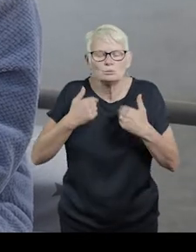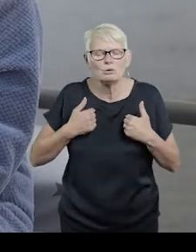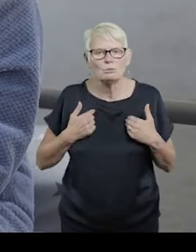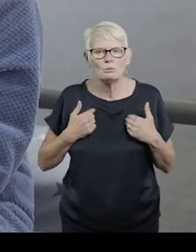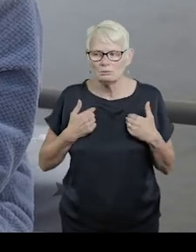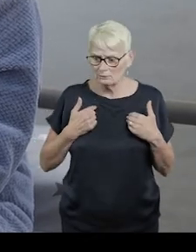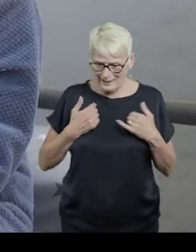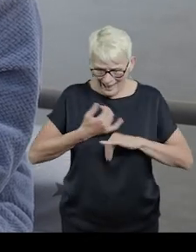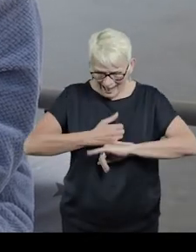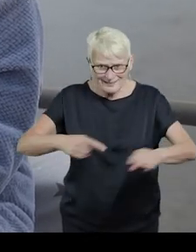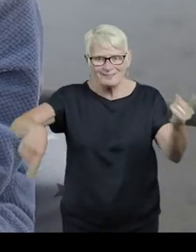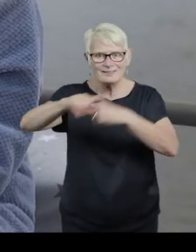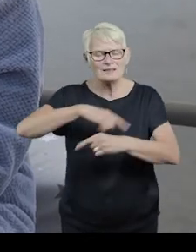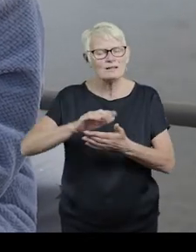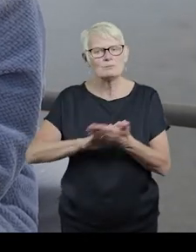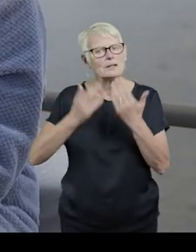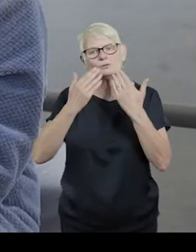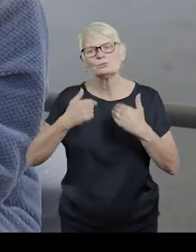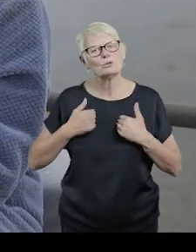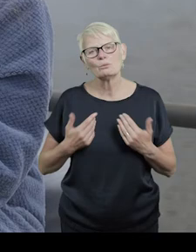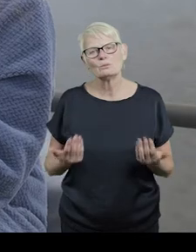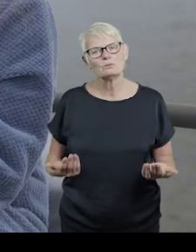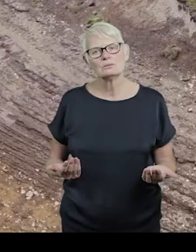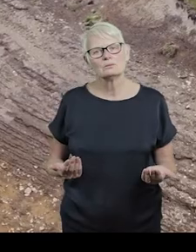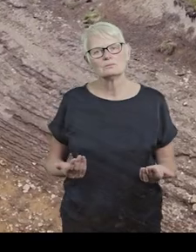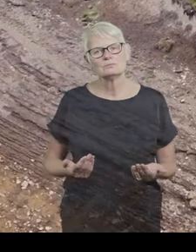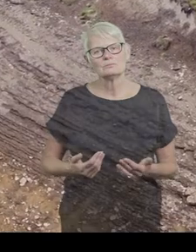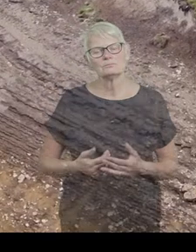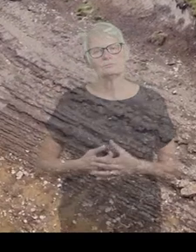know what this means. I don't know what any of this means.